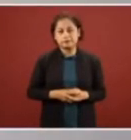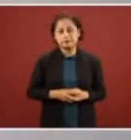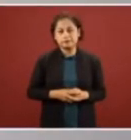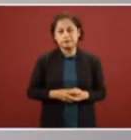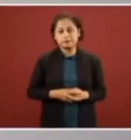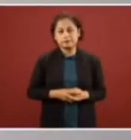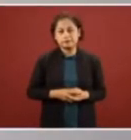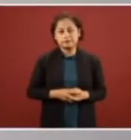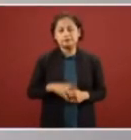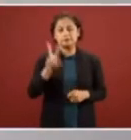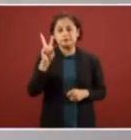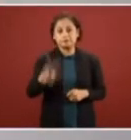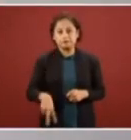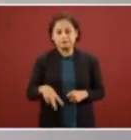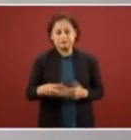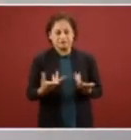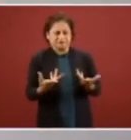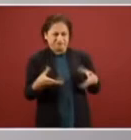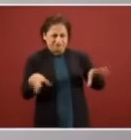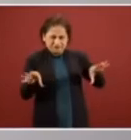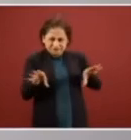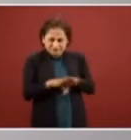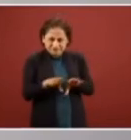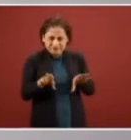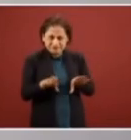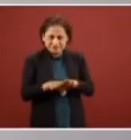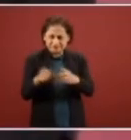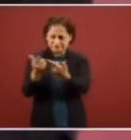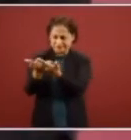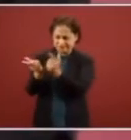this is very grave